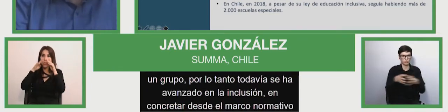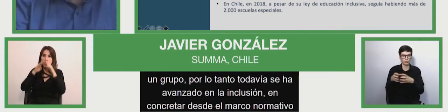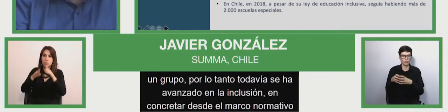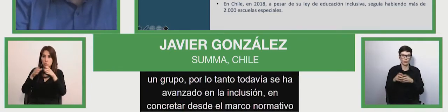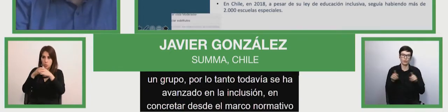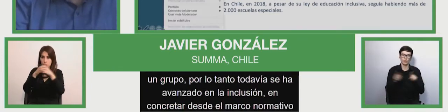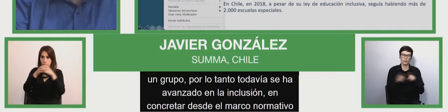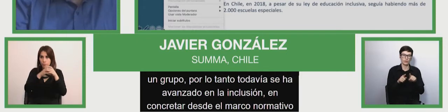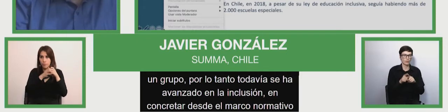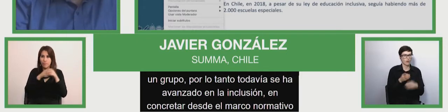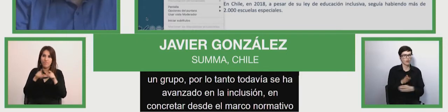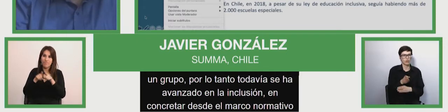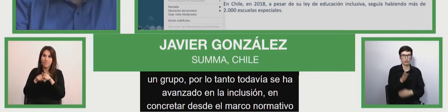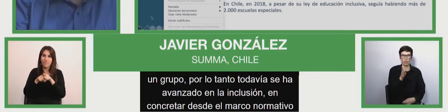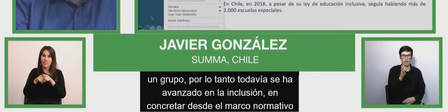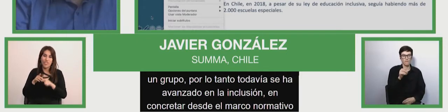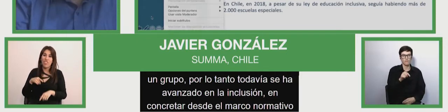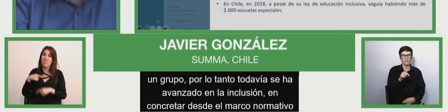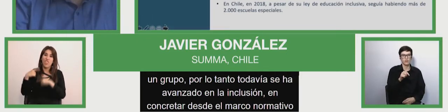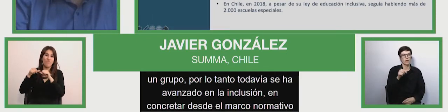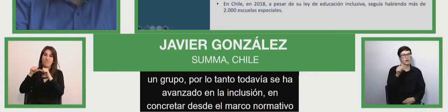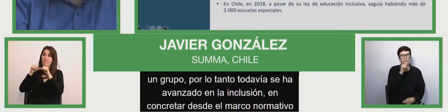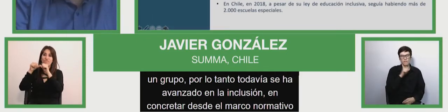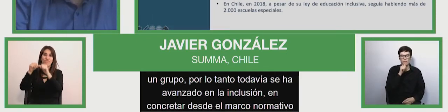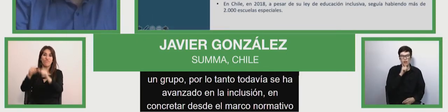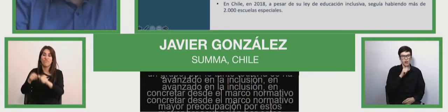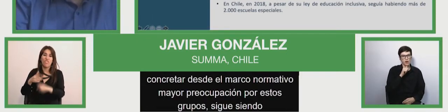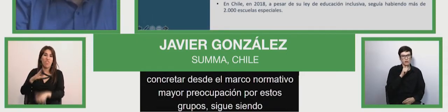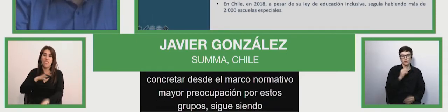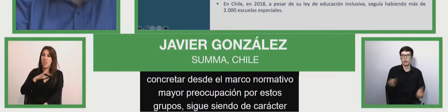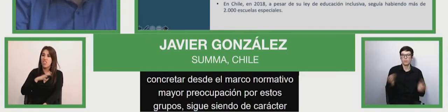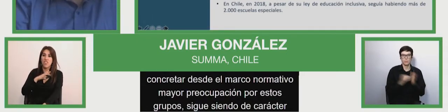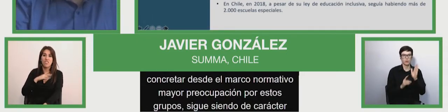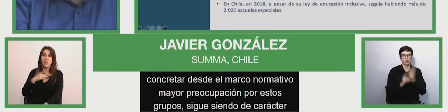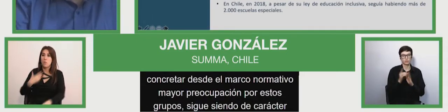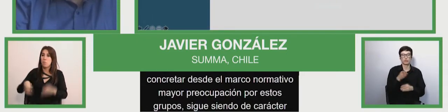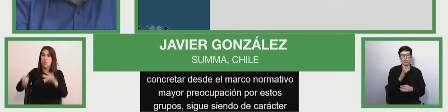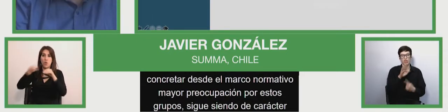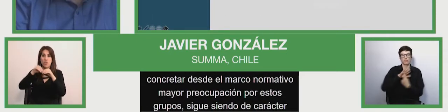these groups, they're still being biased in character.